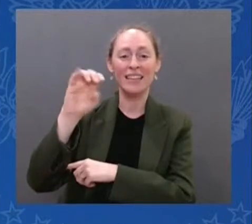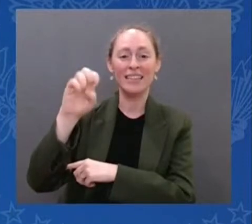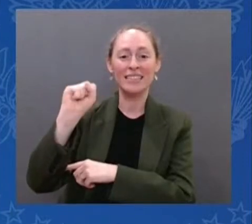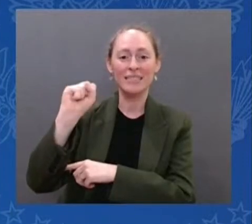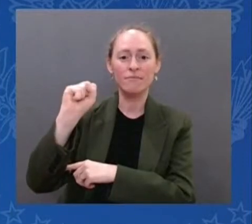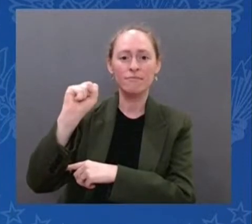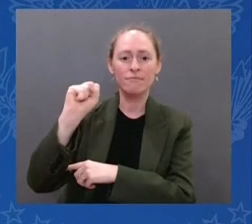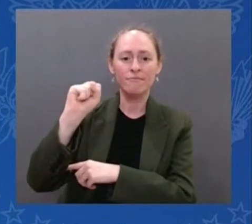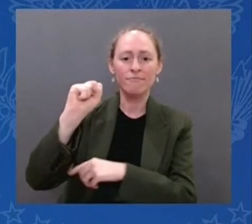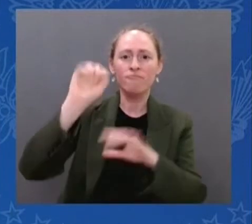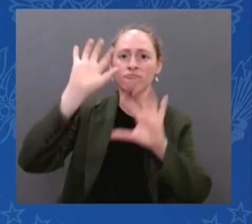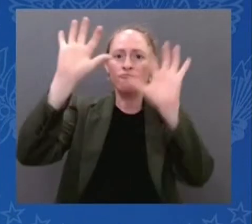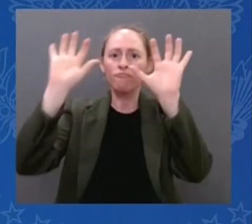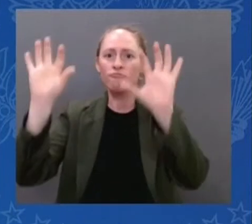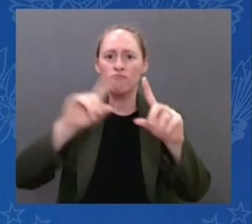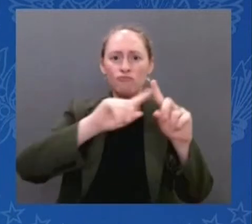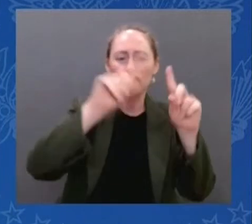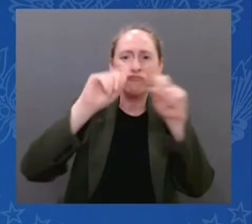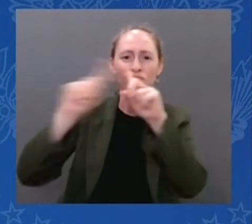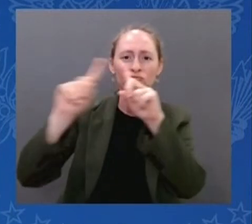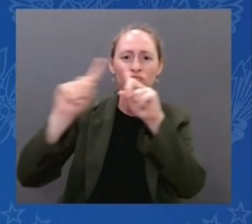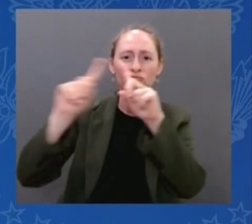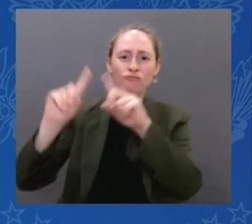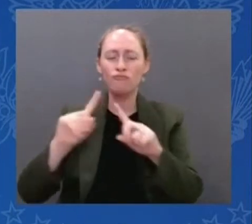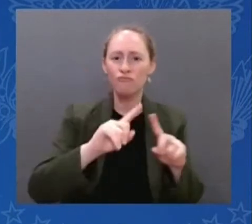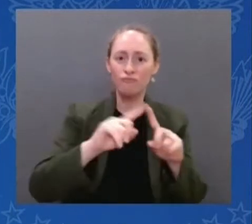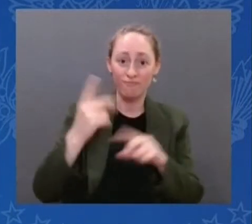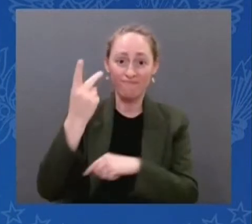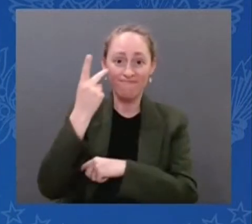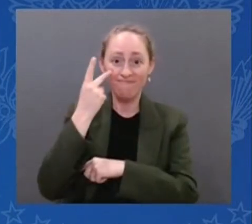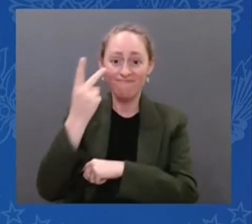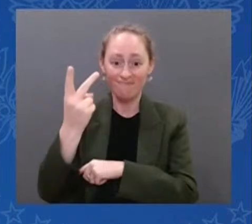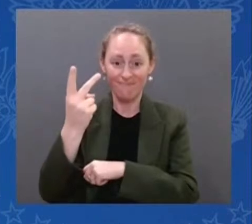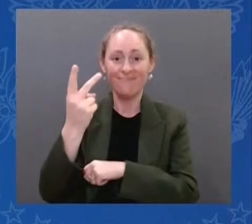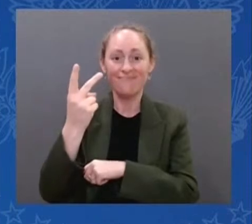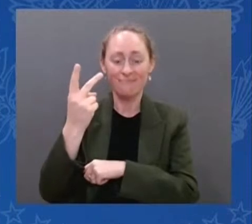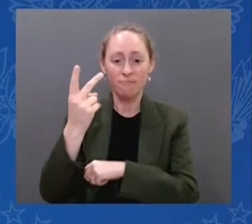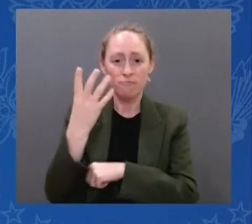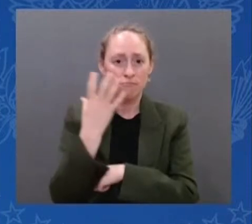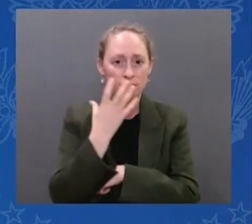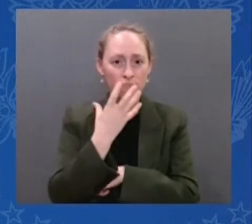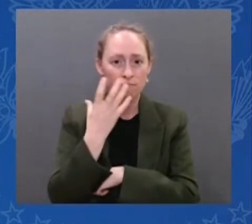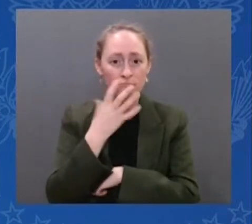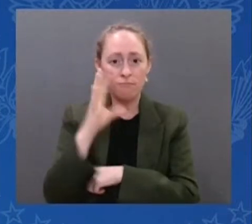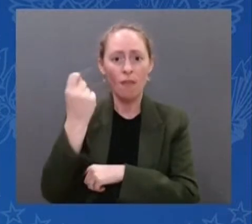And you're seeing just a small little portion of the universe.